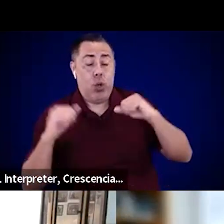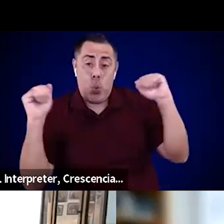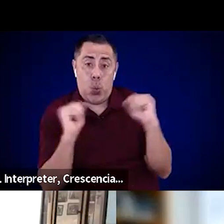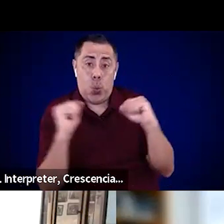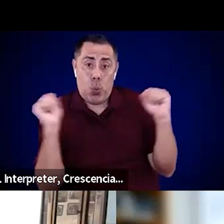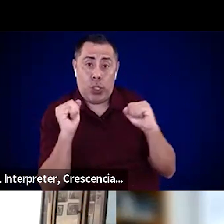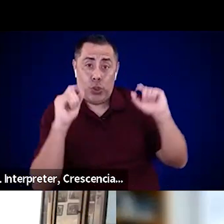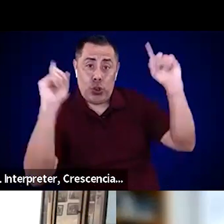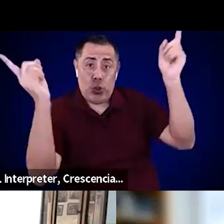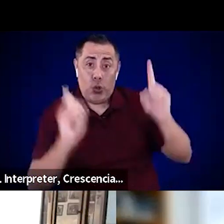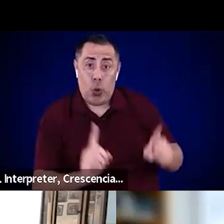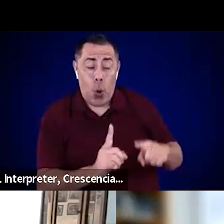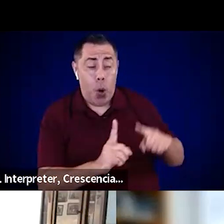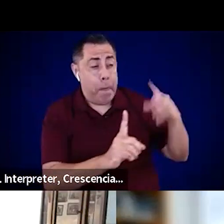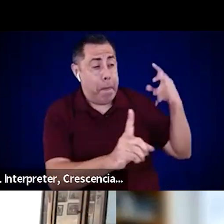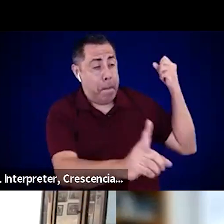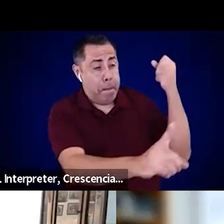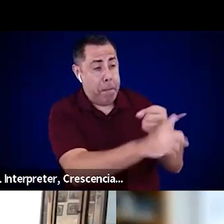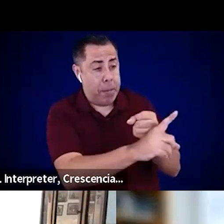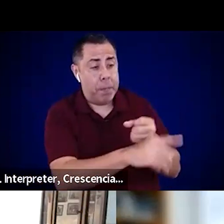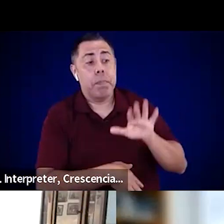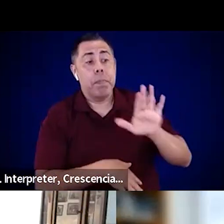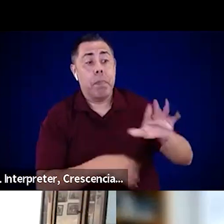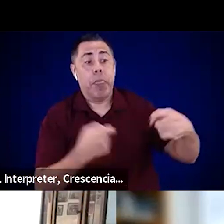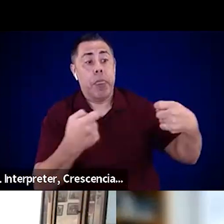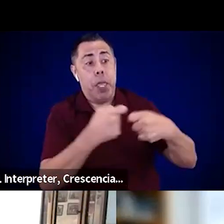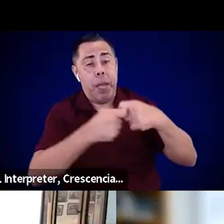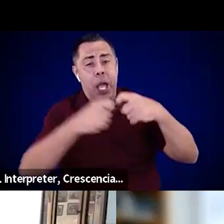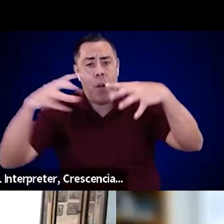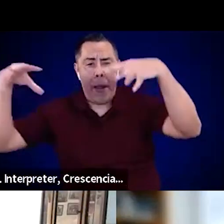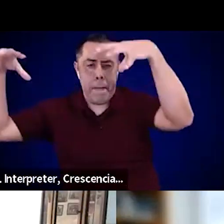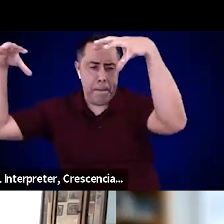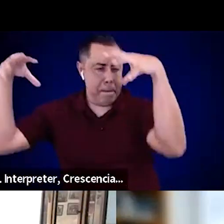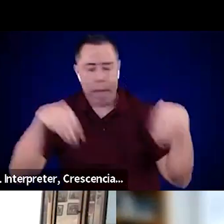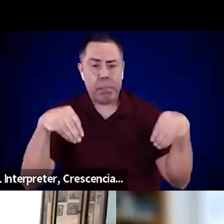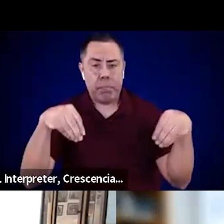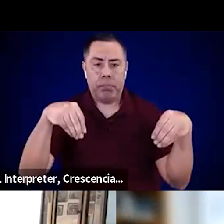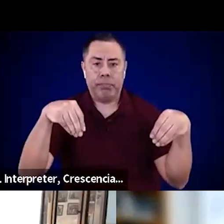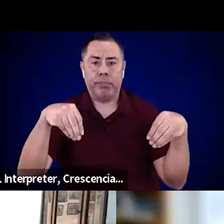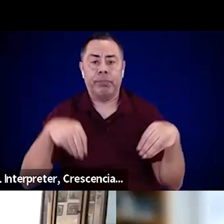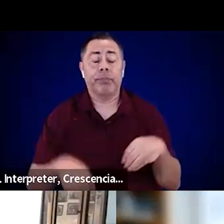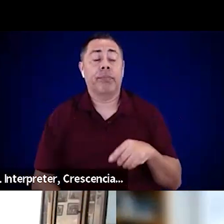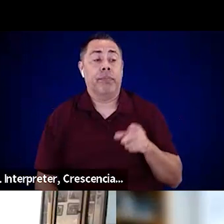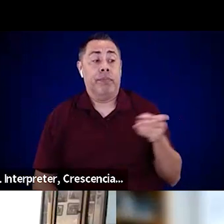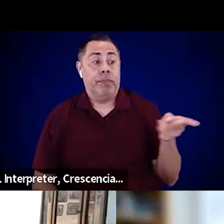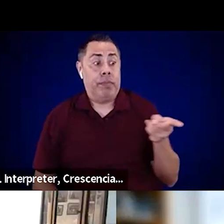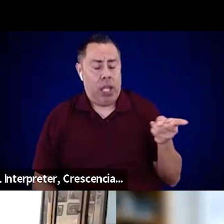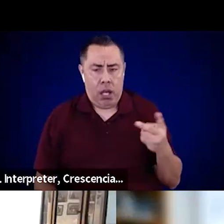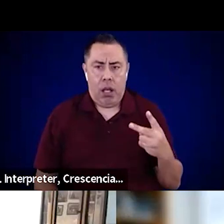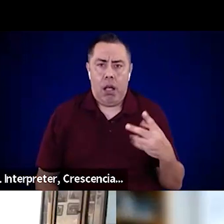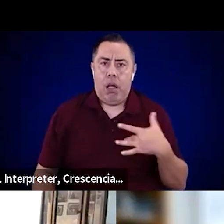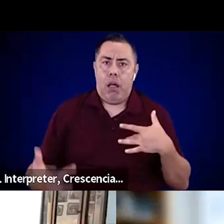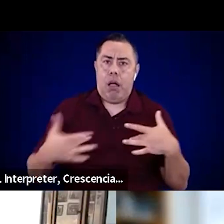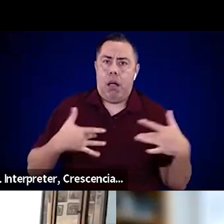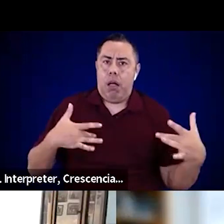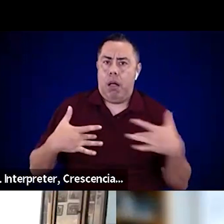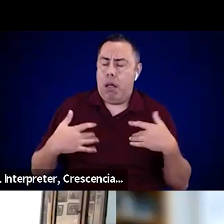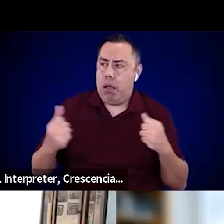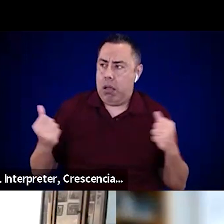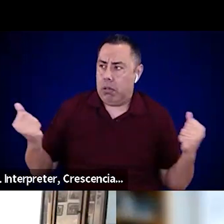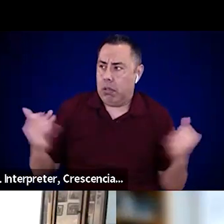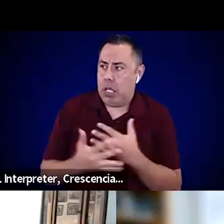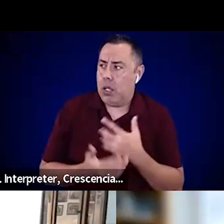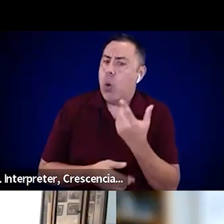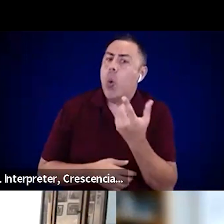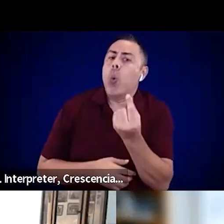and they were extremely scared and concerned about the freezing temperatures and their ability, you know, to maintain